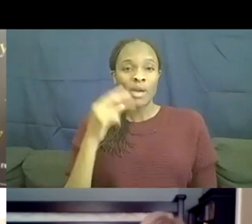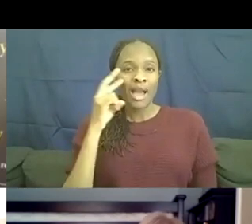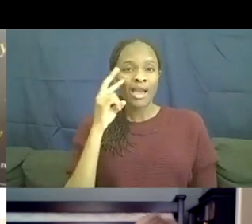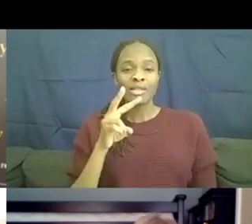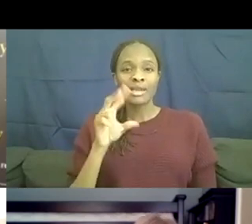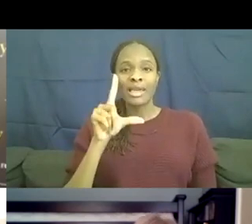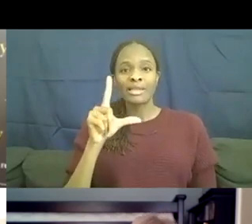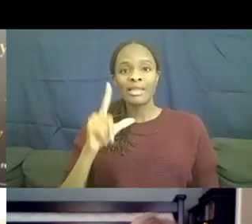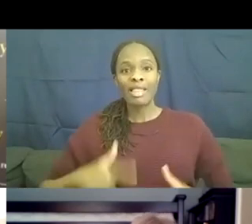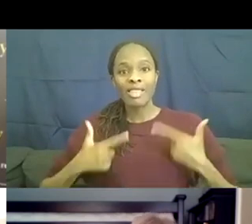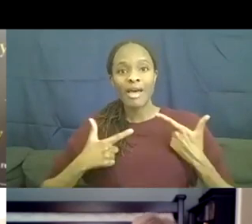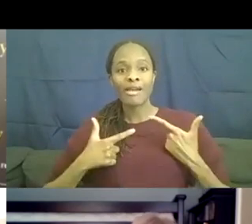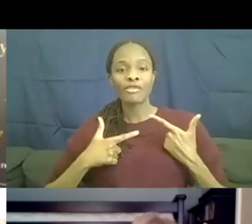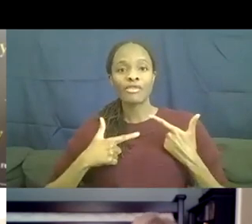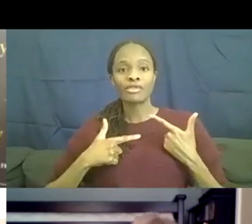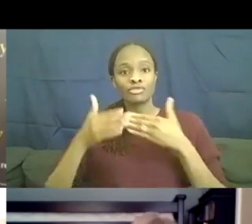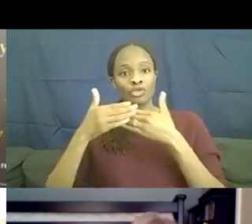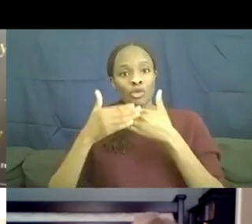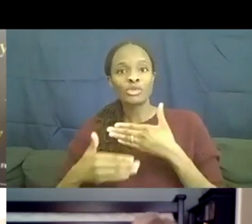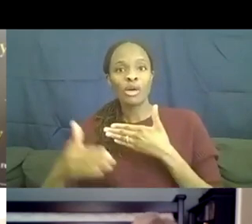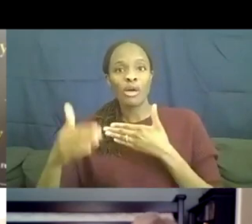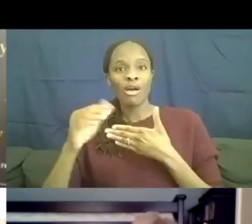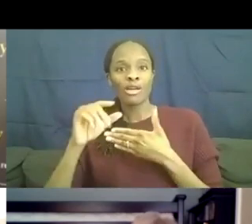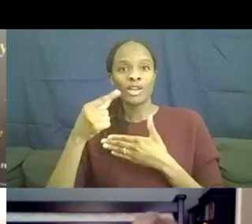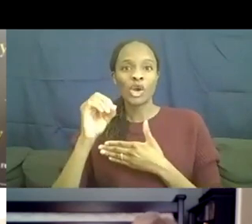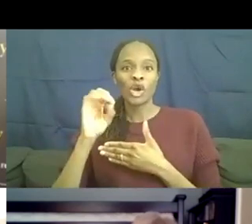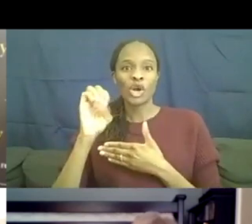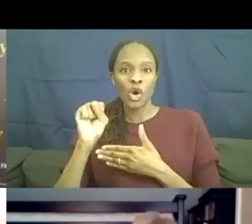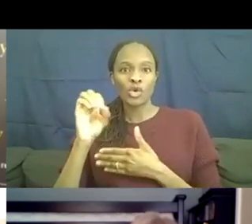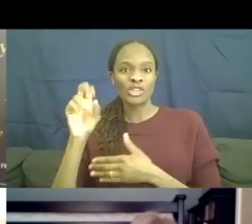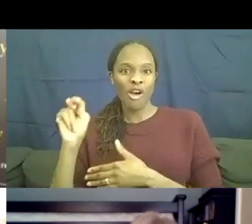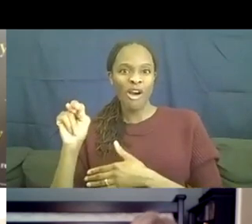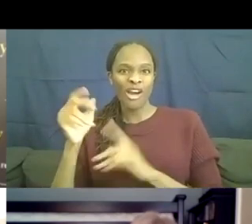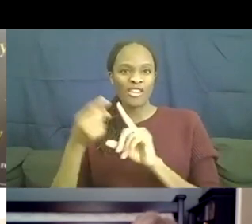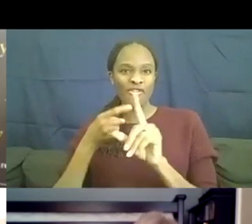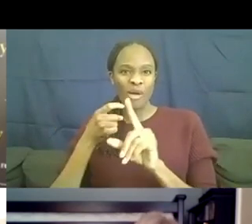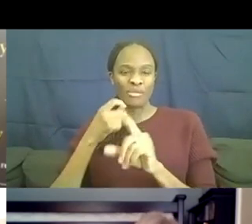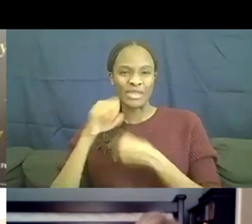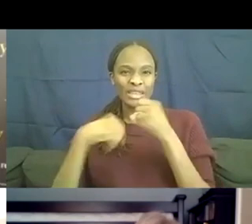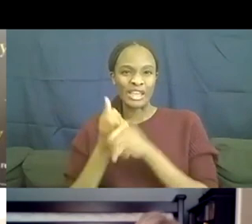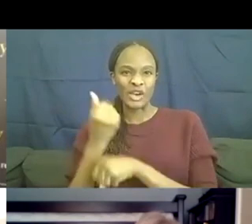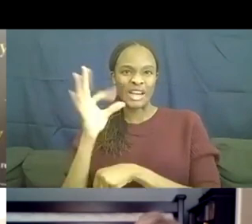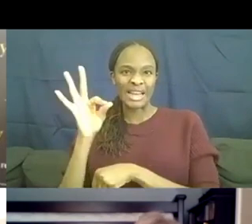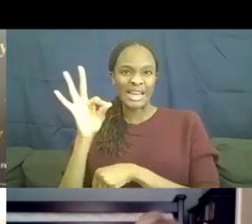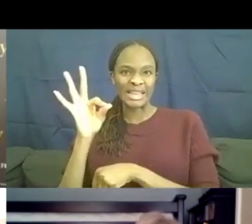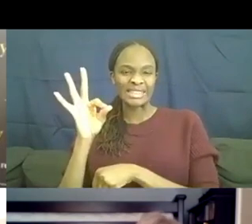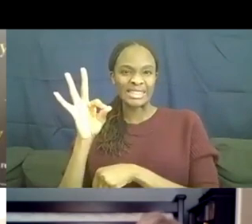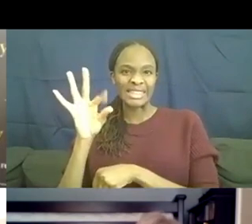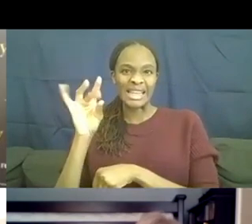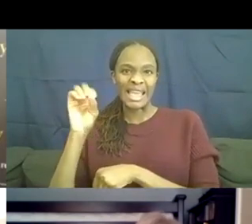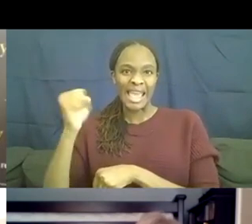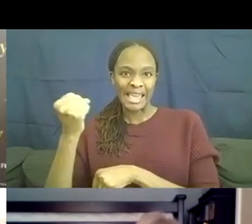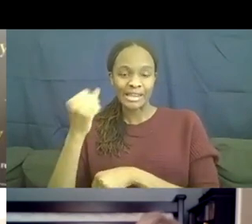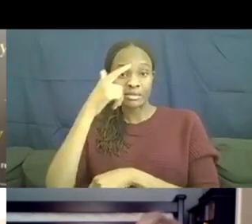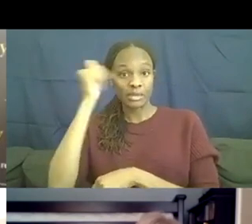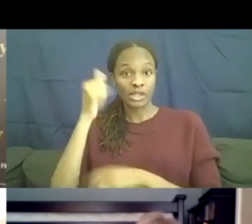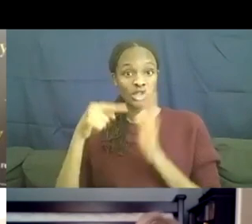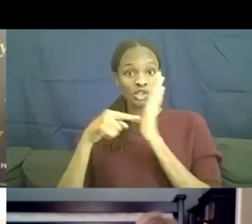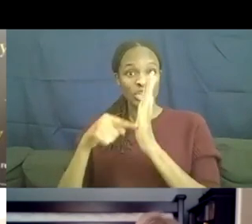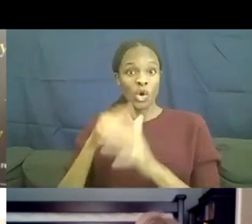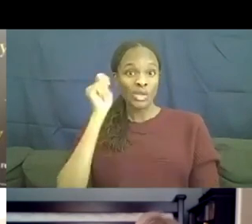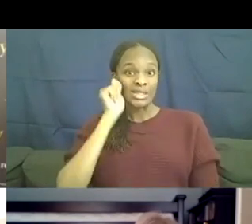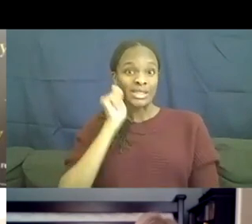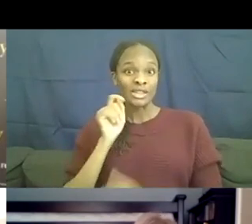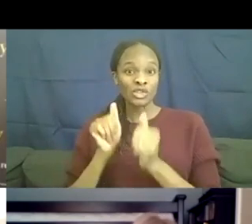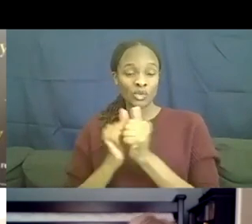defining moment. Um, when it was on in the late eighties because it showed us a teenager with down syndrome and some of the things that they